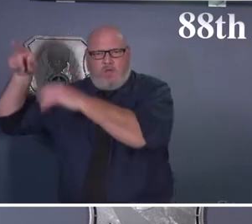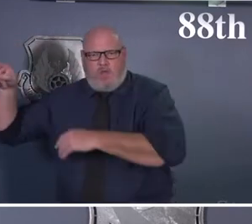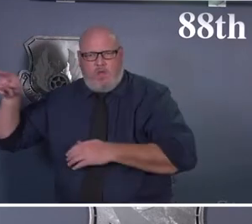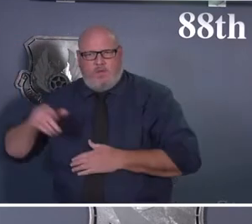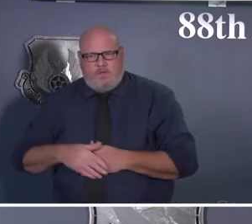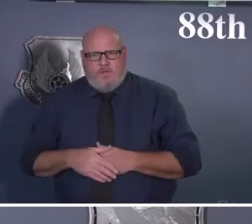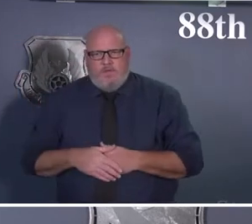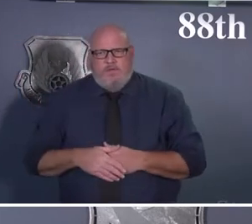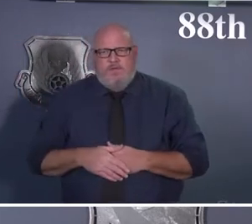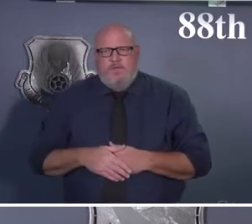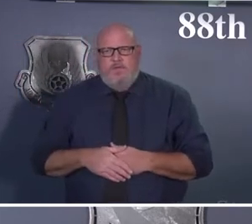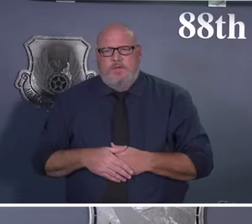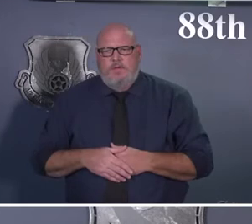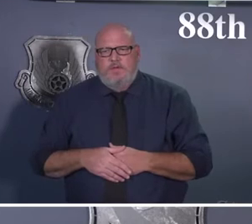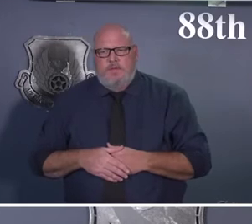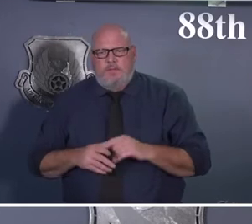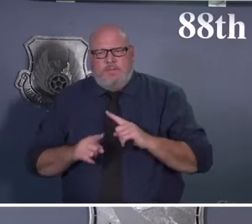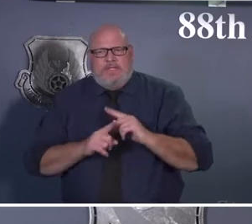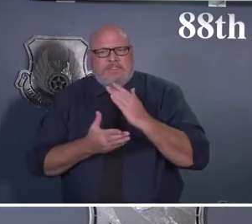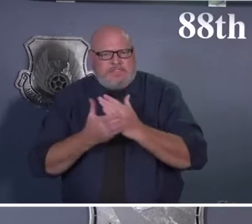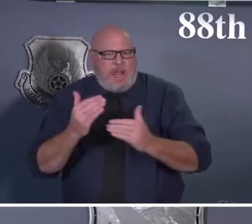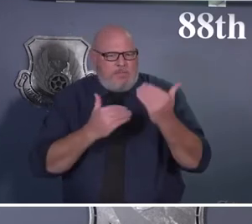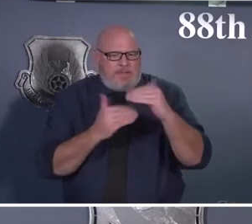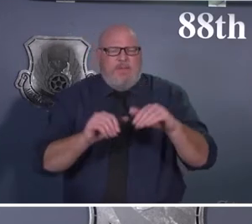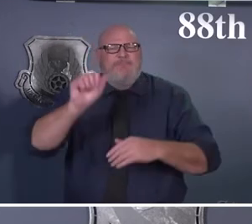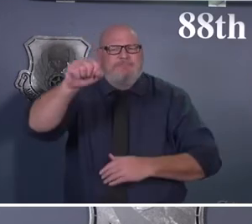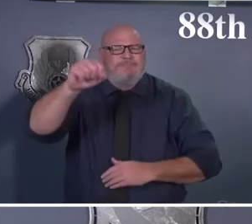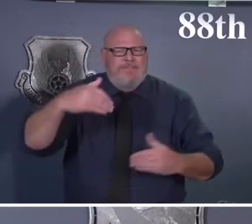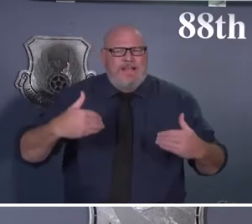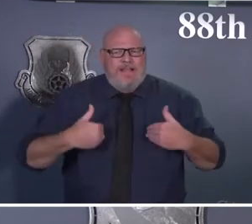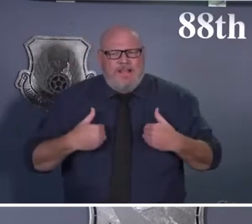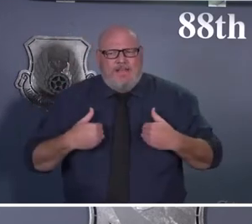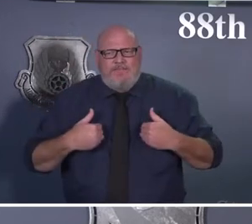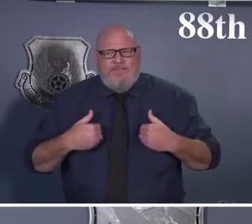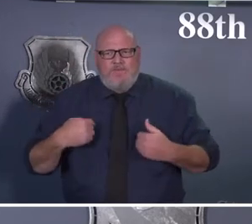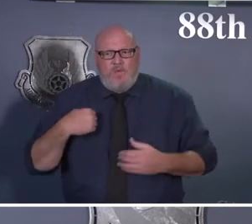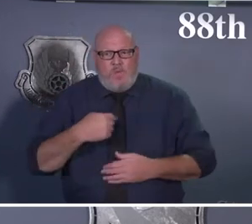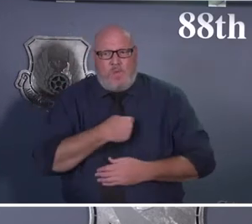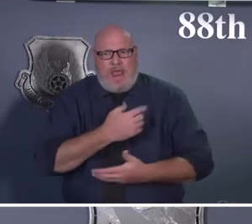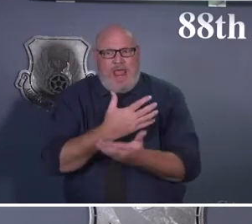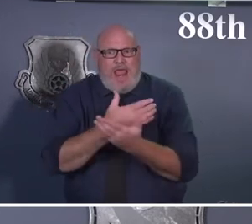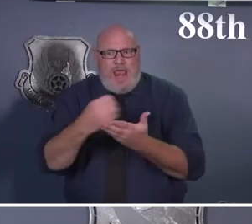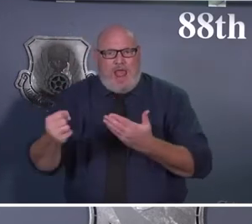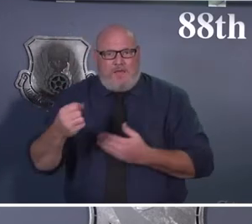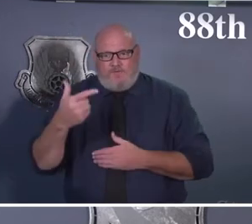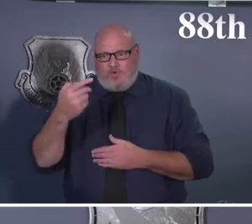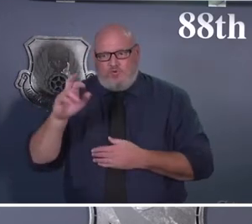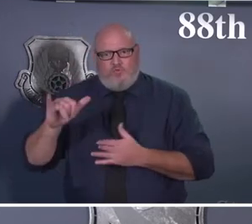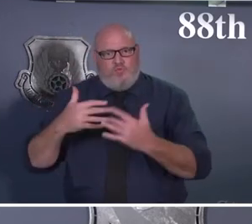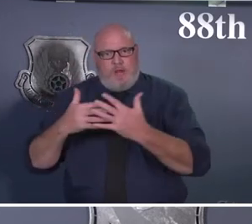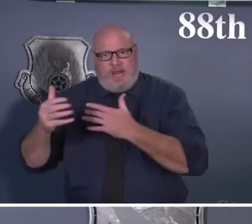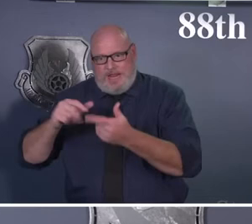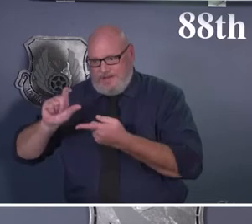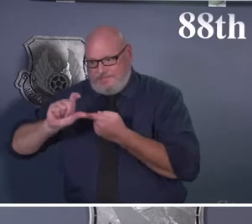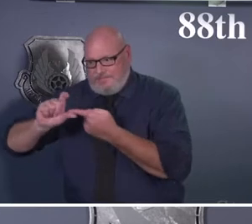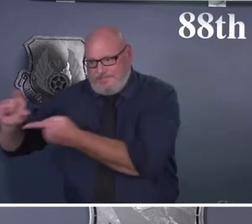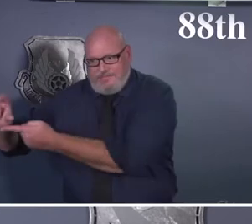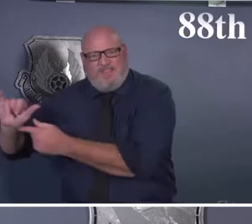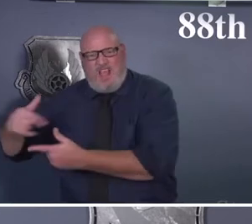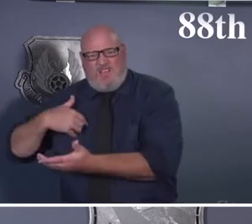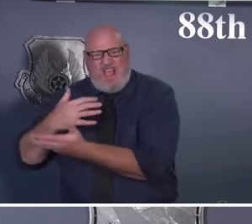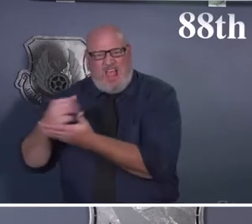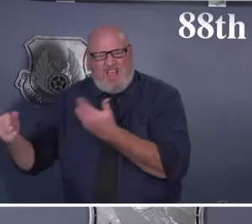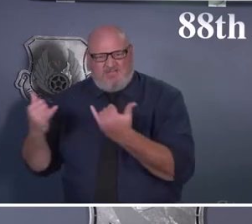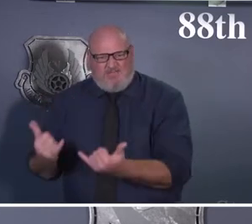limitation for that. So we encourage folks who still need to have a COVID screening to use our 5-2 COVID